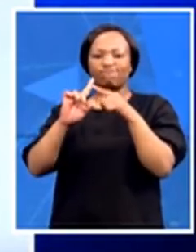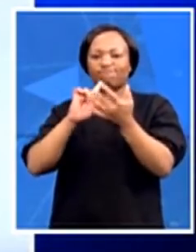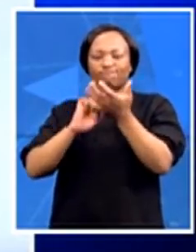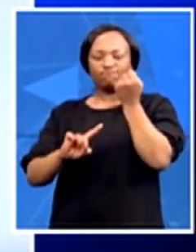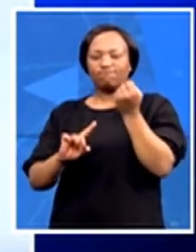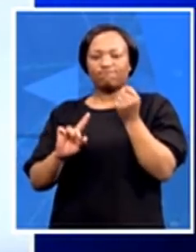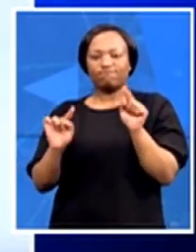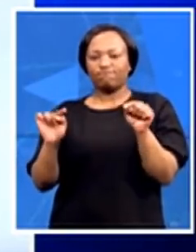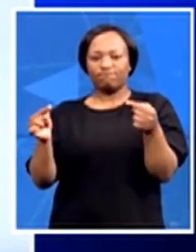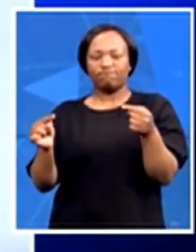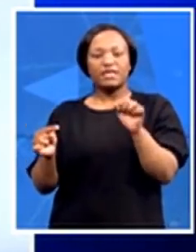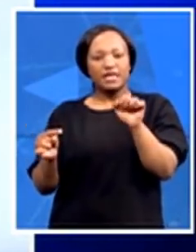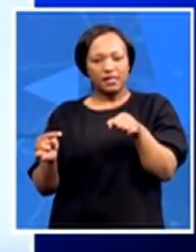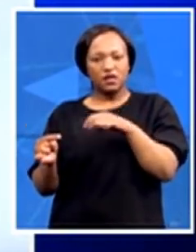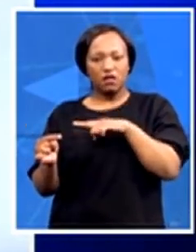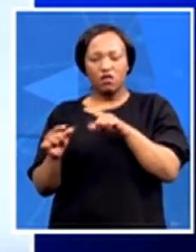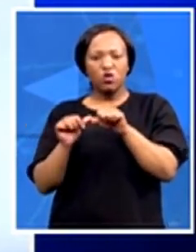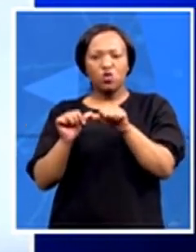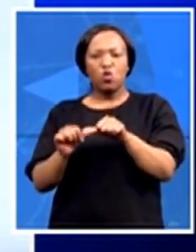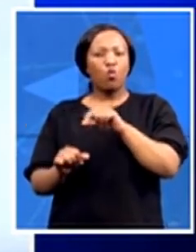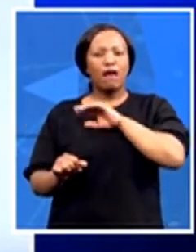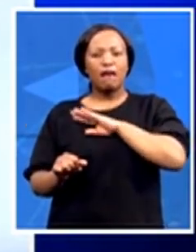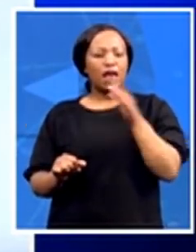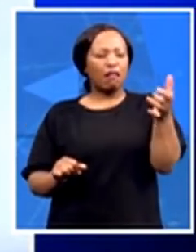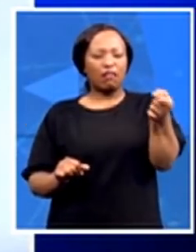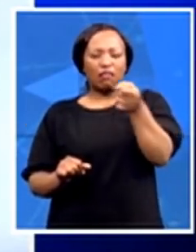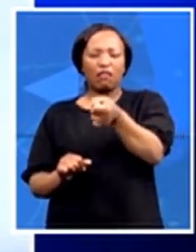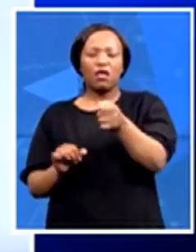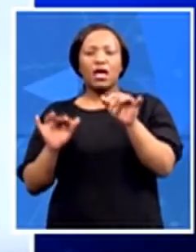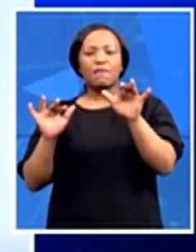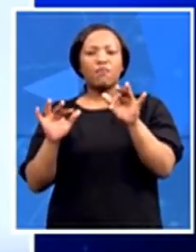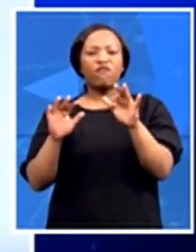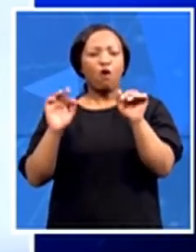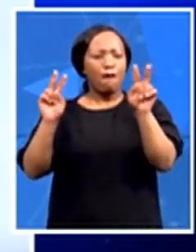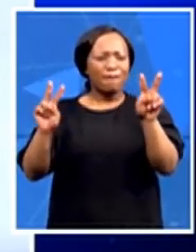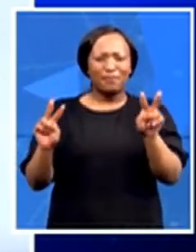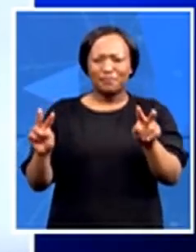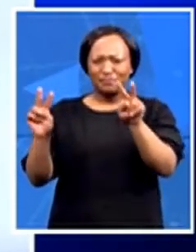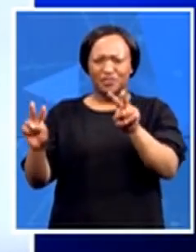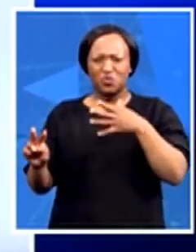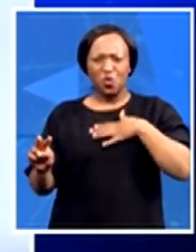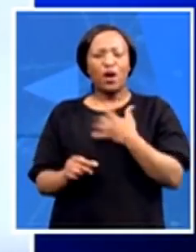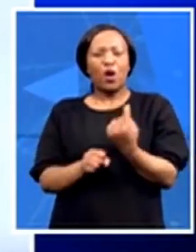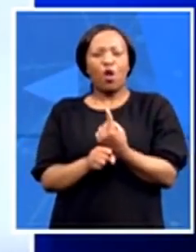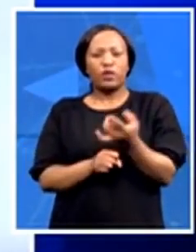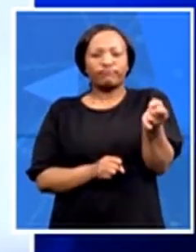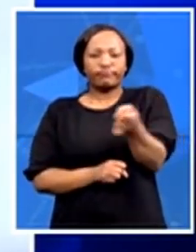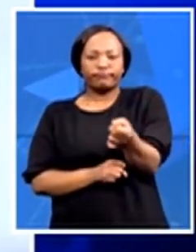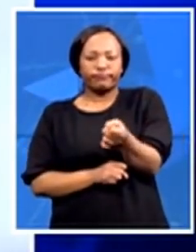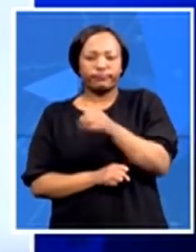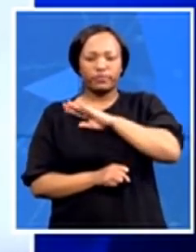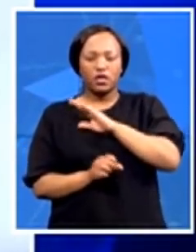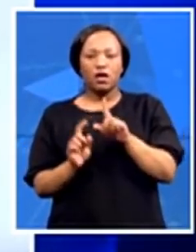military coming in all the time to rescue the police whenever something like this happens. It's bad for the police because it prevents them from being